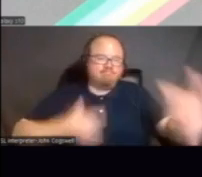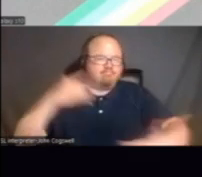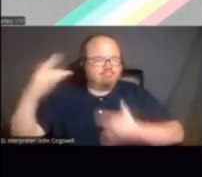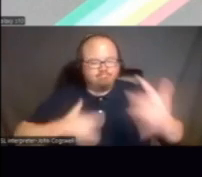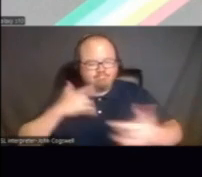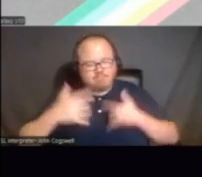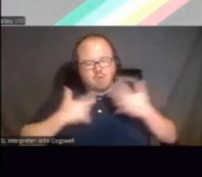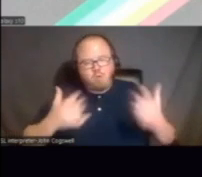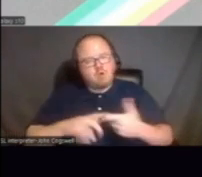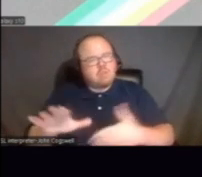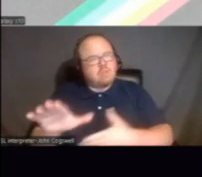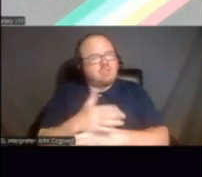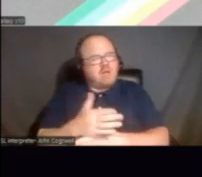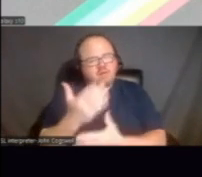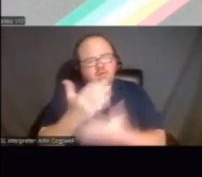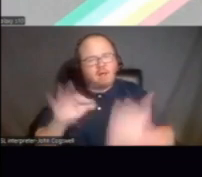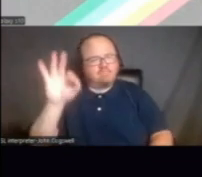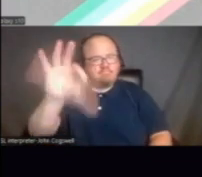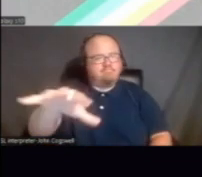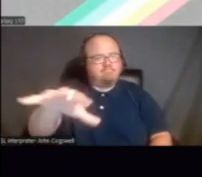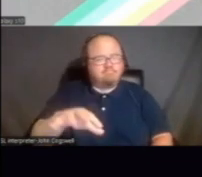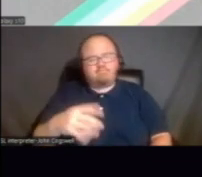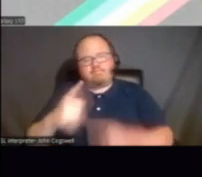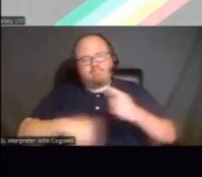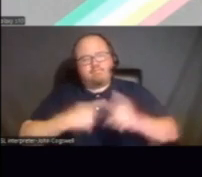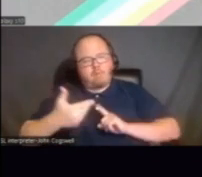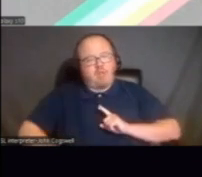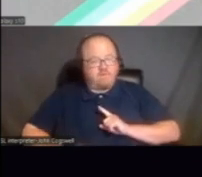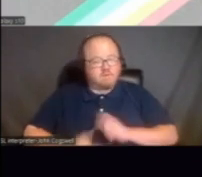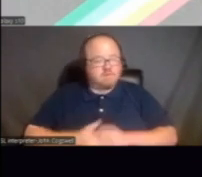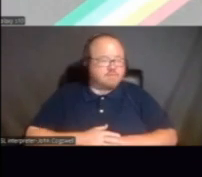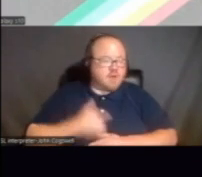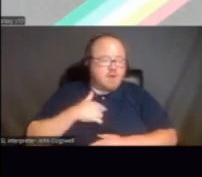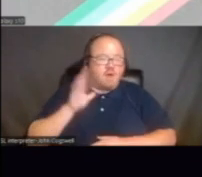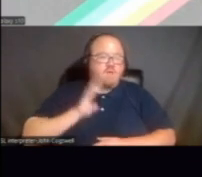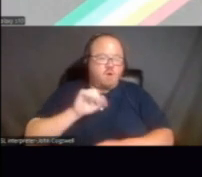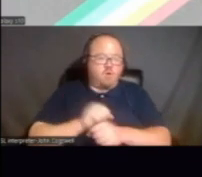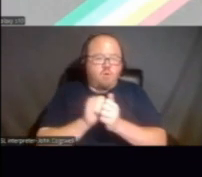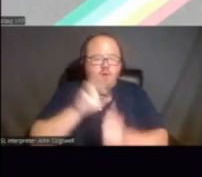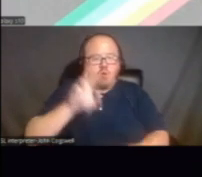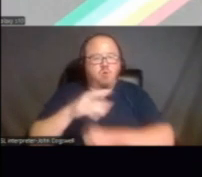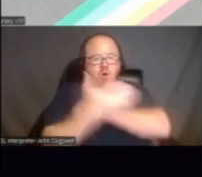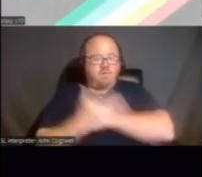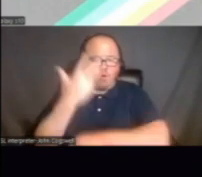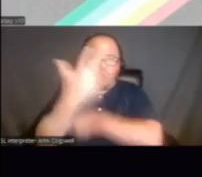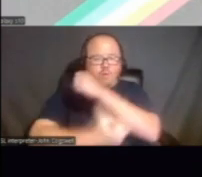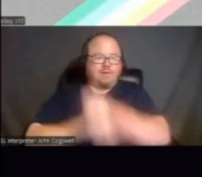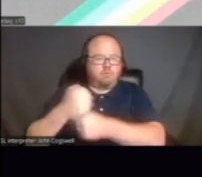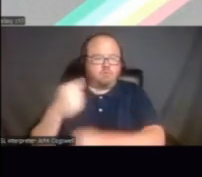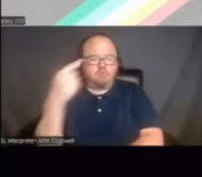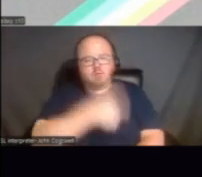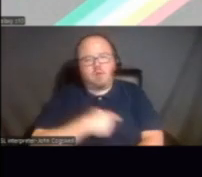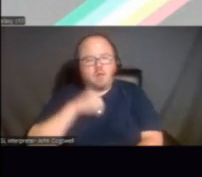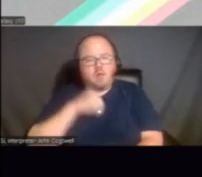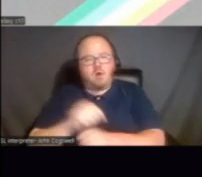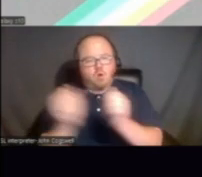And I wanted to just share a little interesting fact about myself. I used to work with Riverside County. I was there for three years. I worked